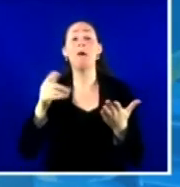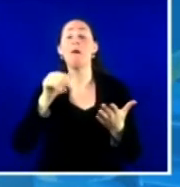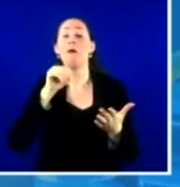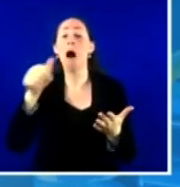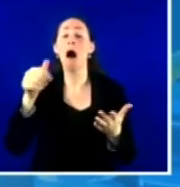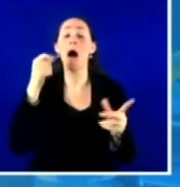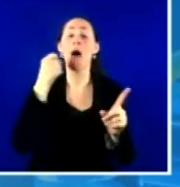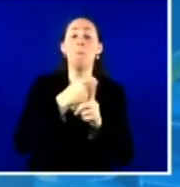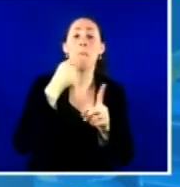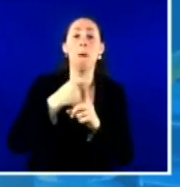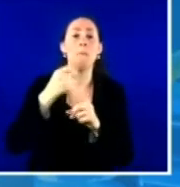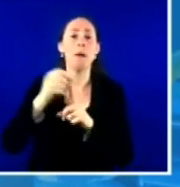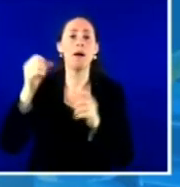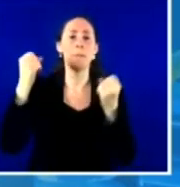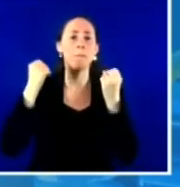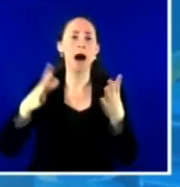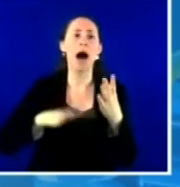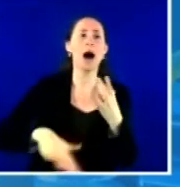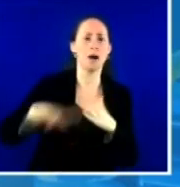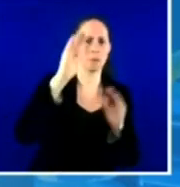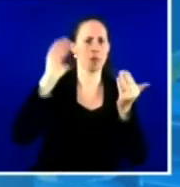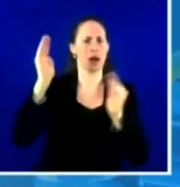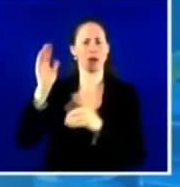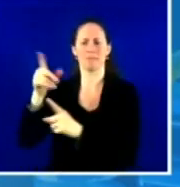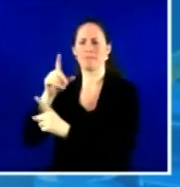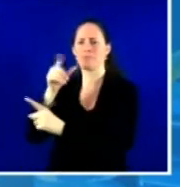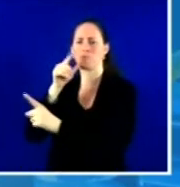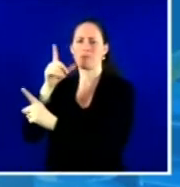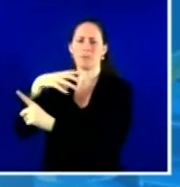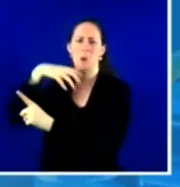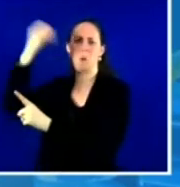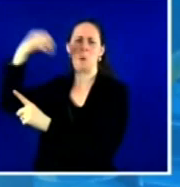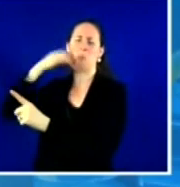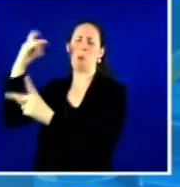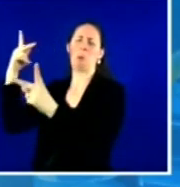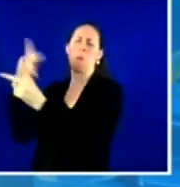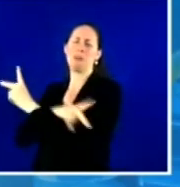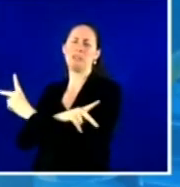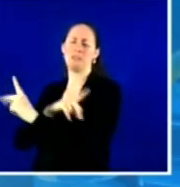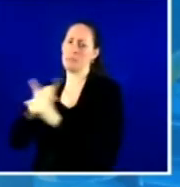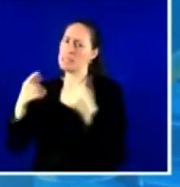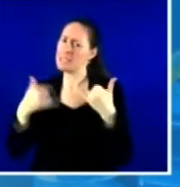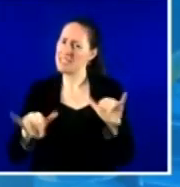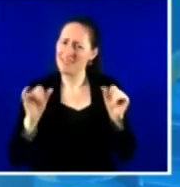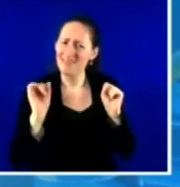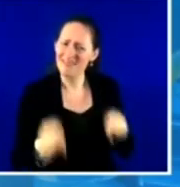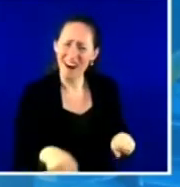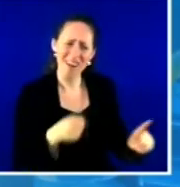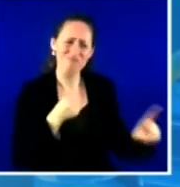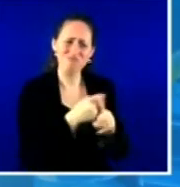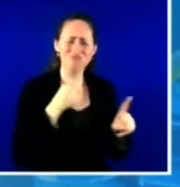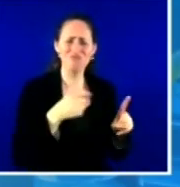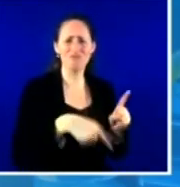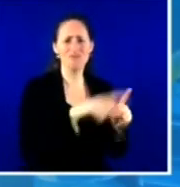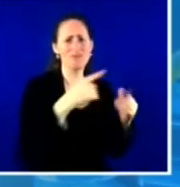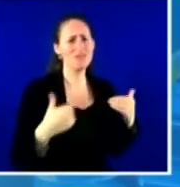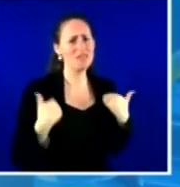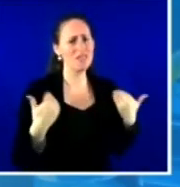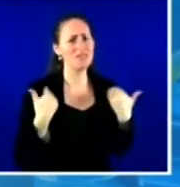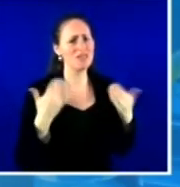for example, is much less. It's still be con still can be serious. But the idea that your children, um,